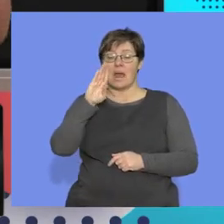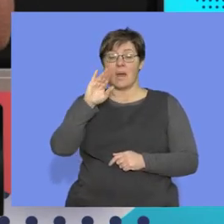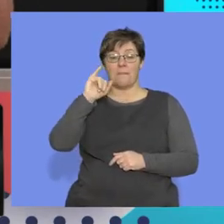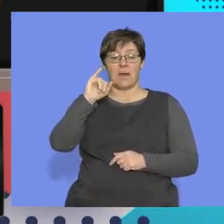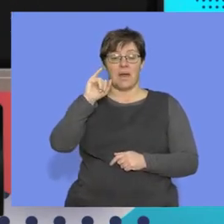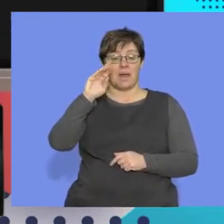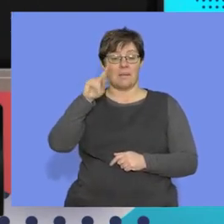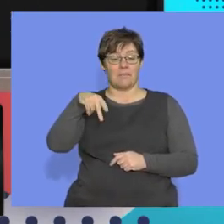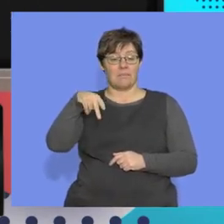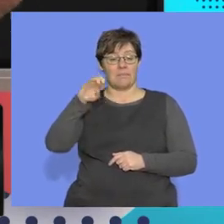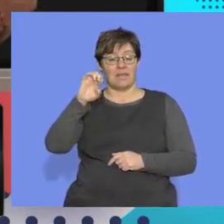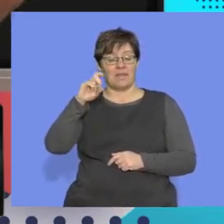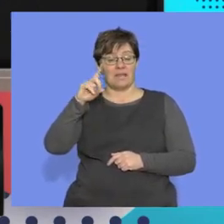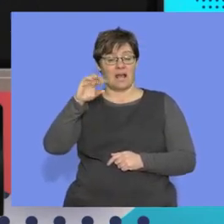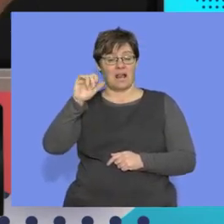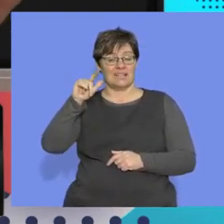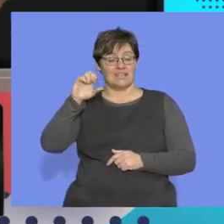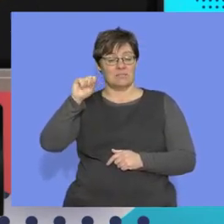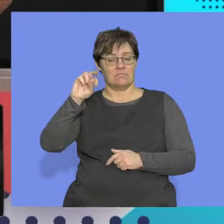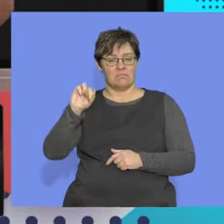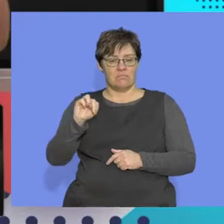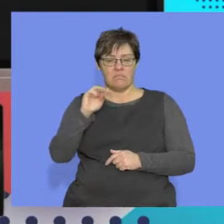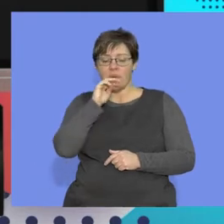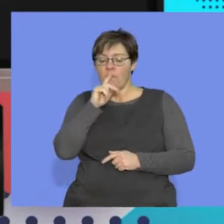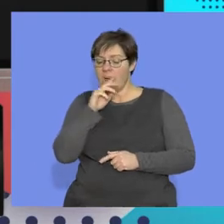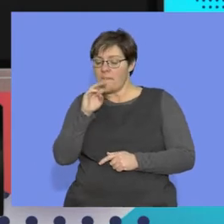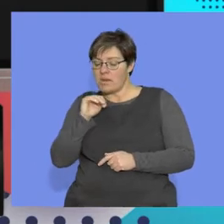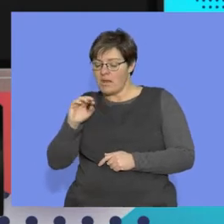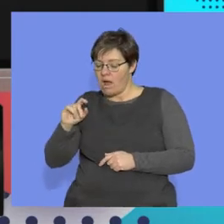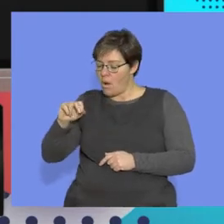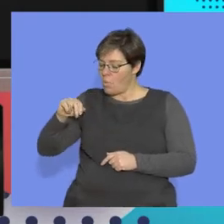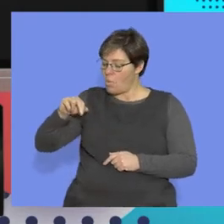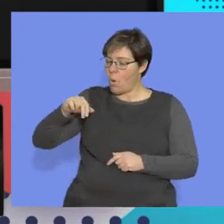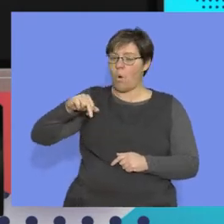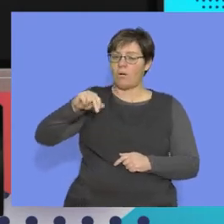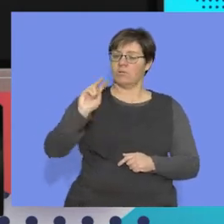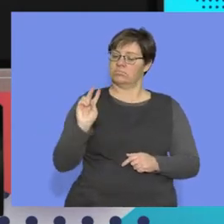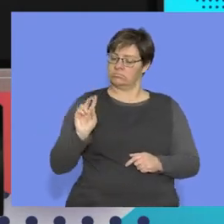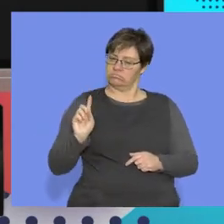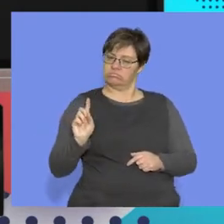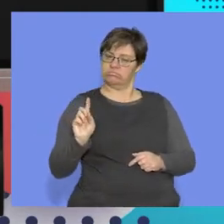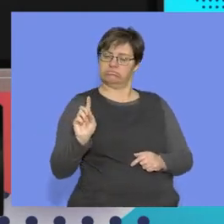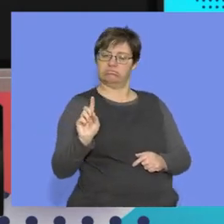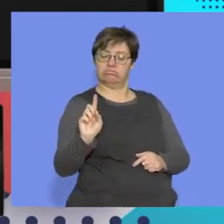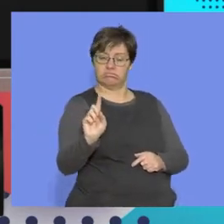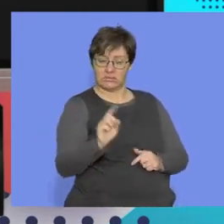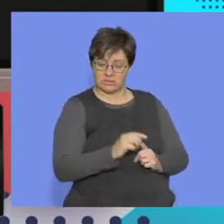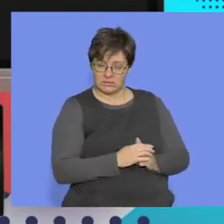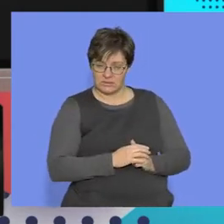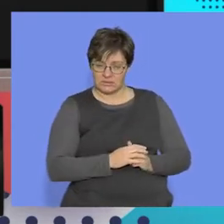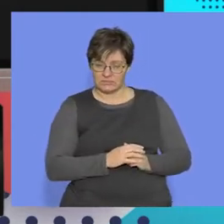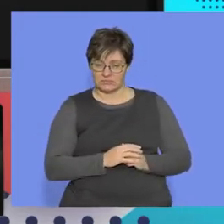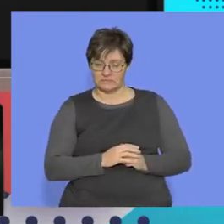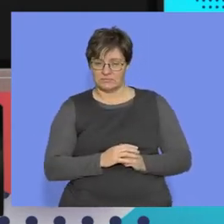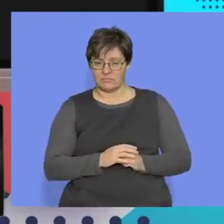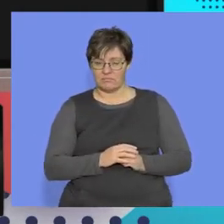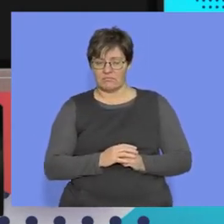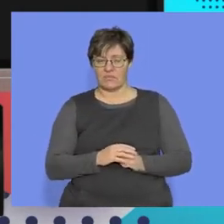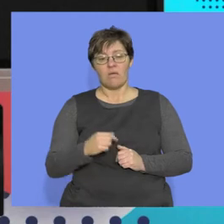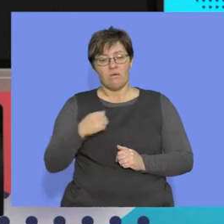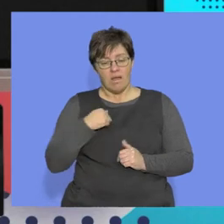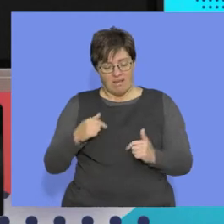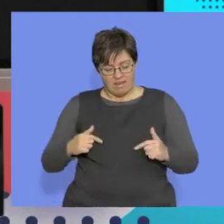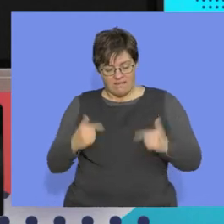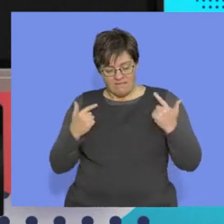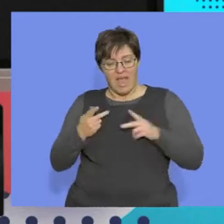of like that whole speciation event, right? That brought in the whole hominins, living, right? Us